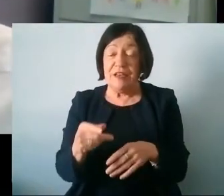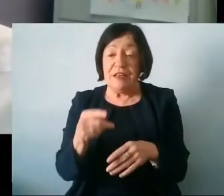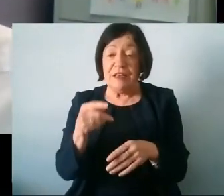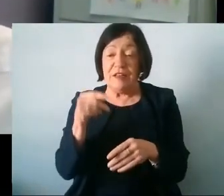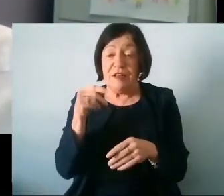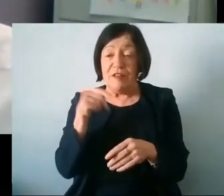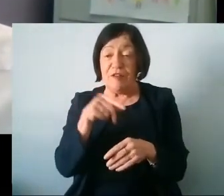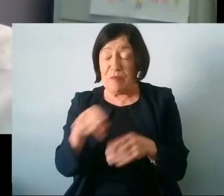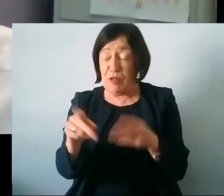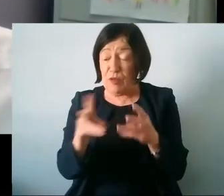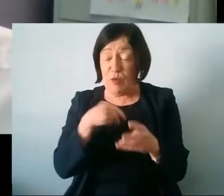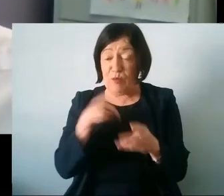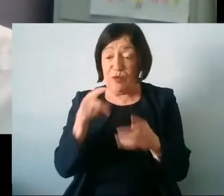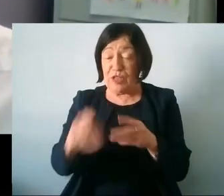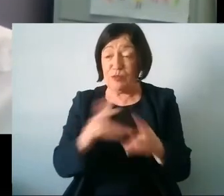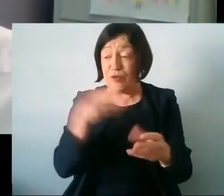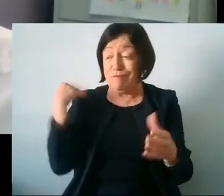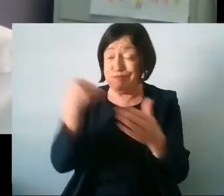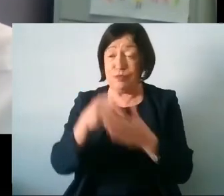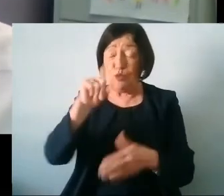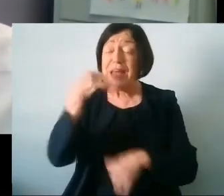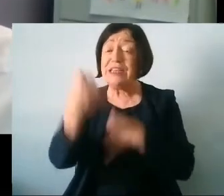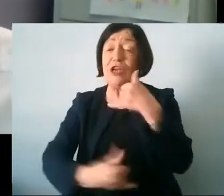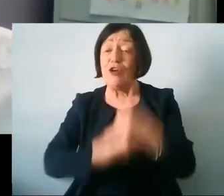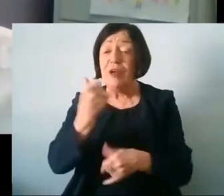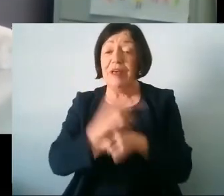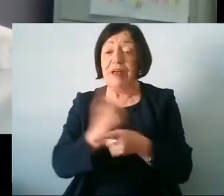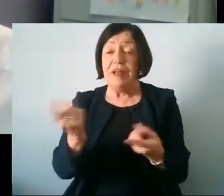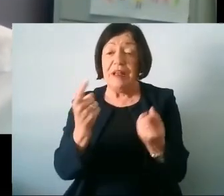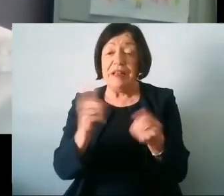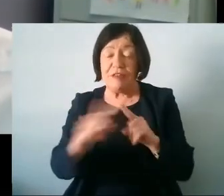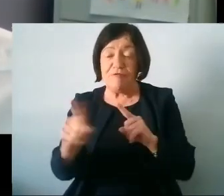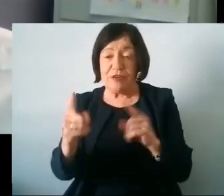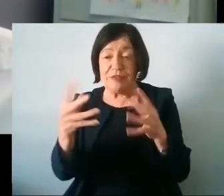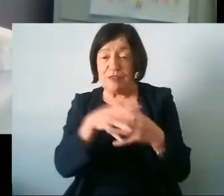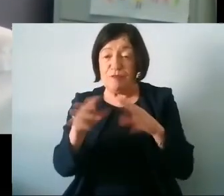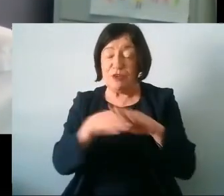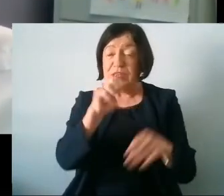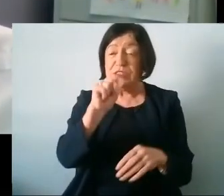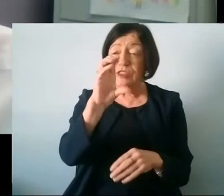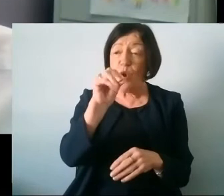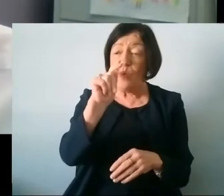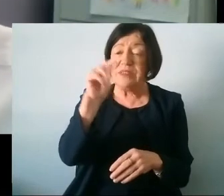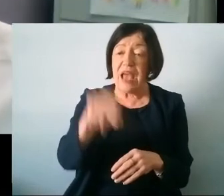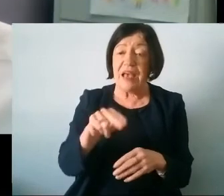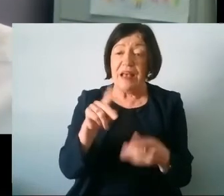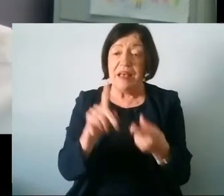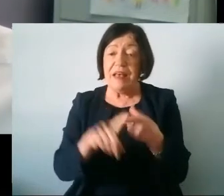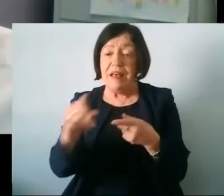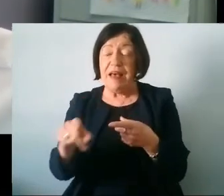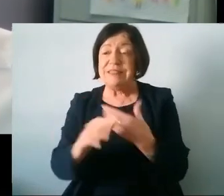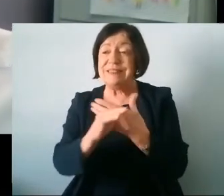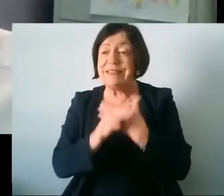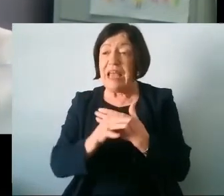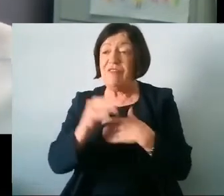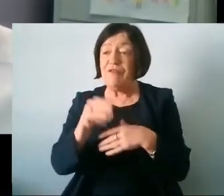kind of work for almost 20 years and you know there are natural synergies between Scotians um as that safe space for